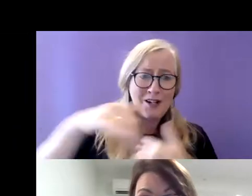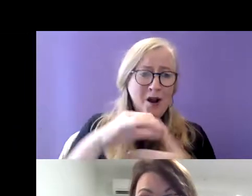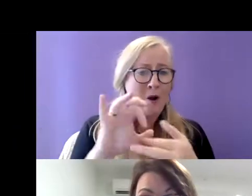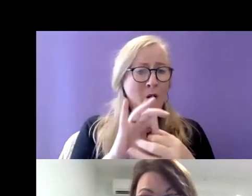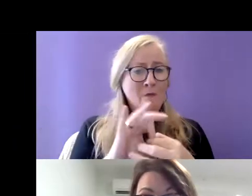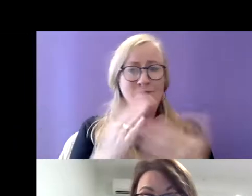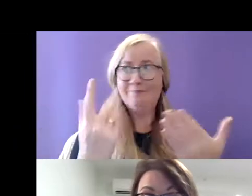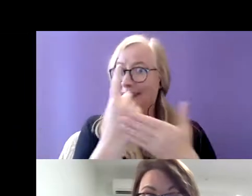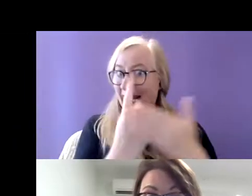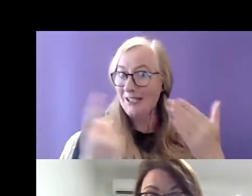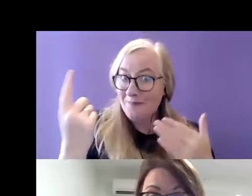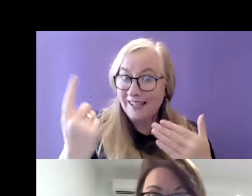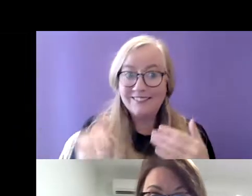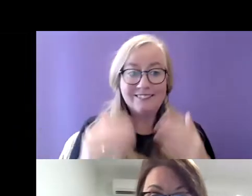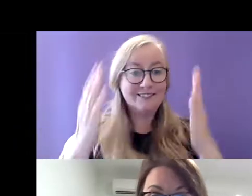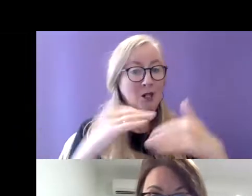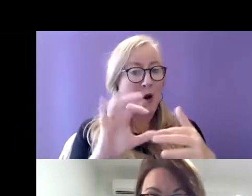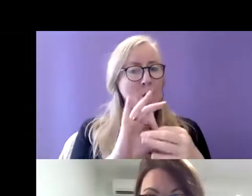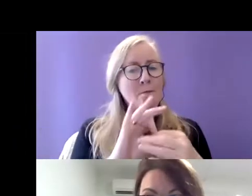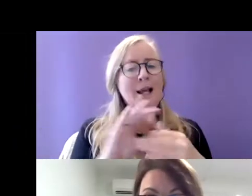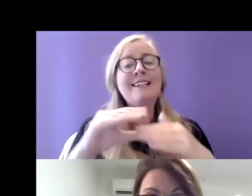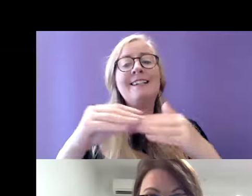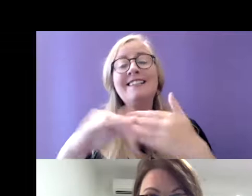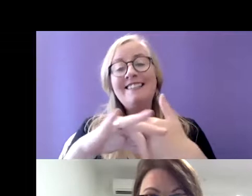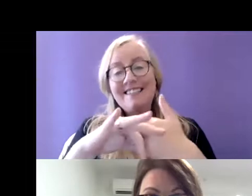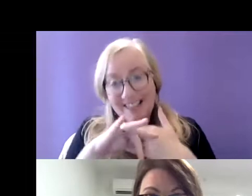independence Home as a safe space